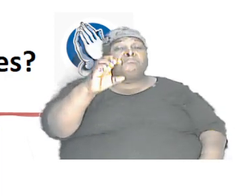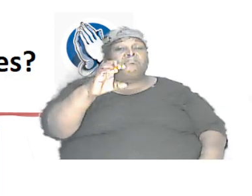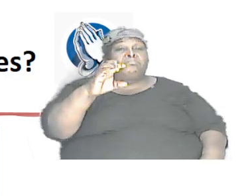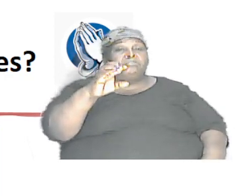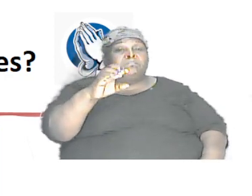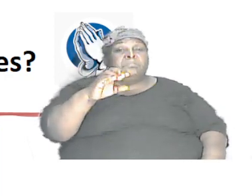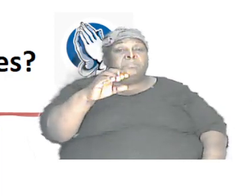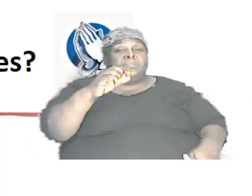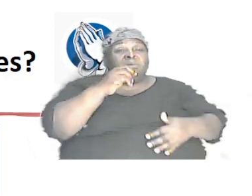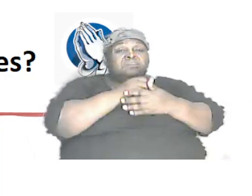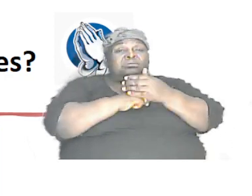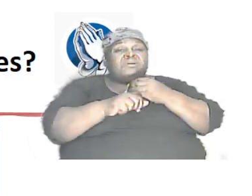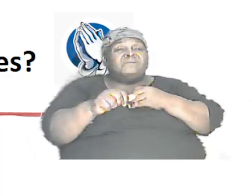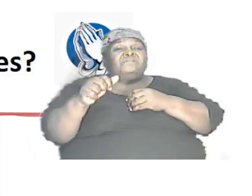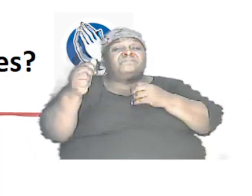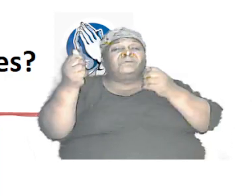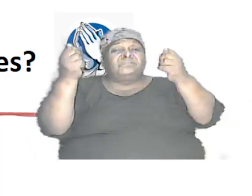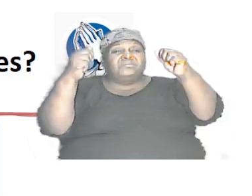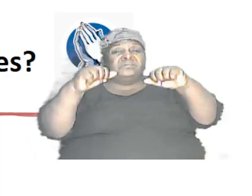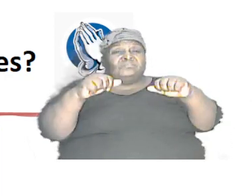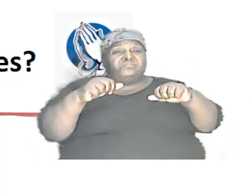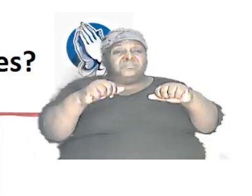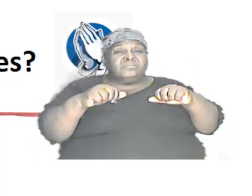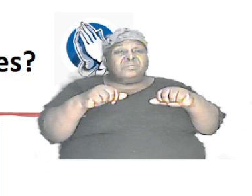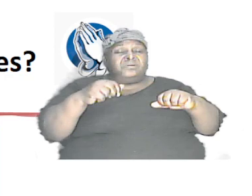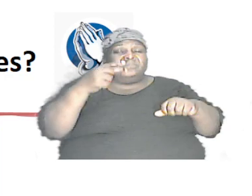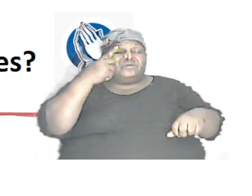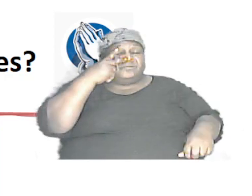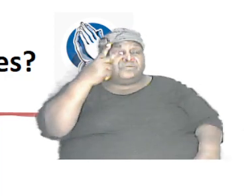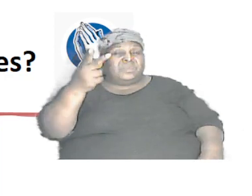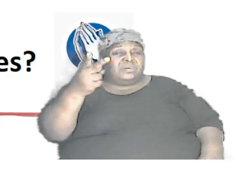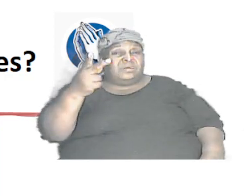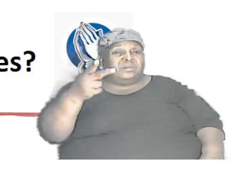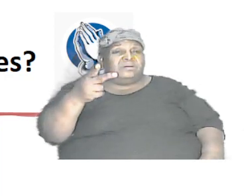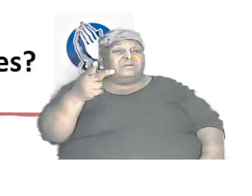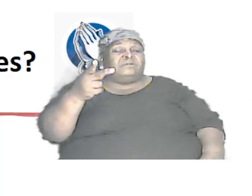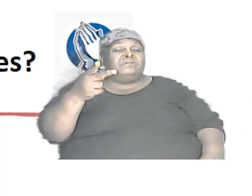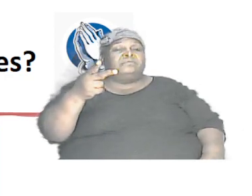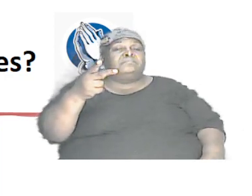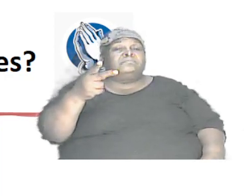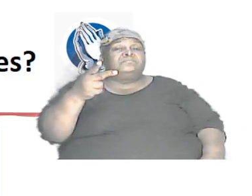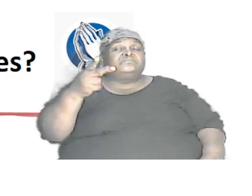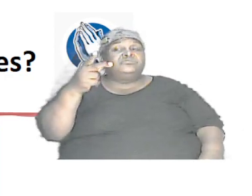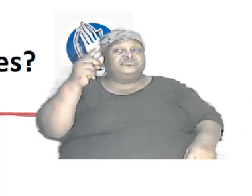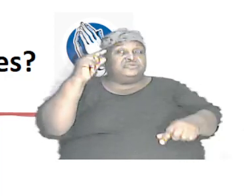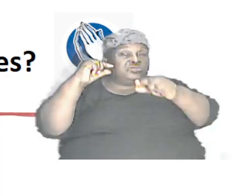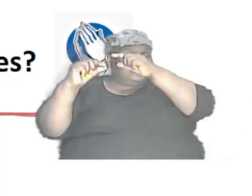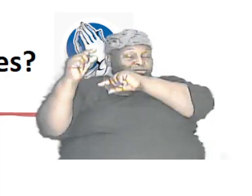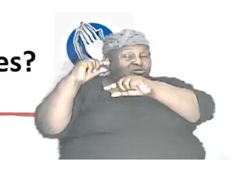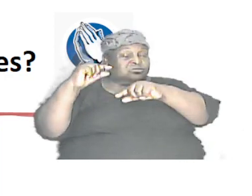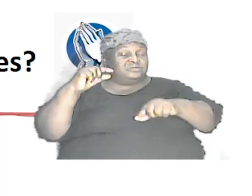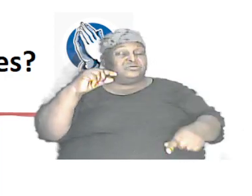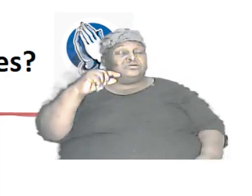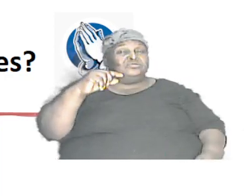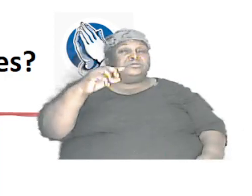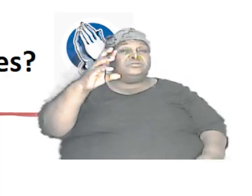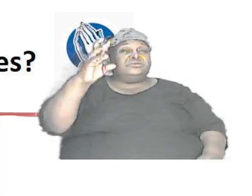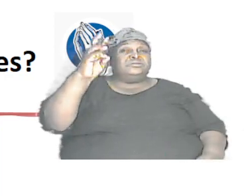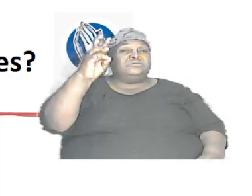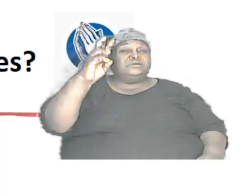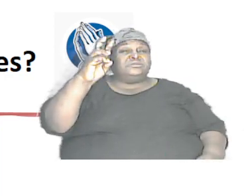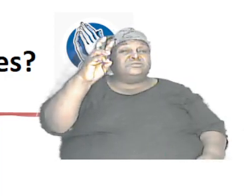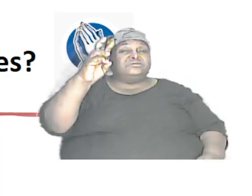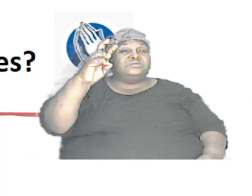possibilities from just three genes, or six genes. A,